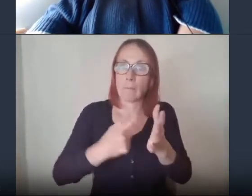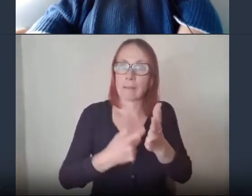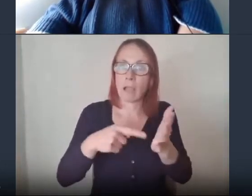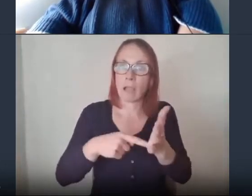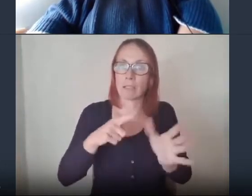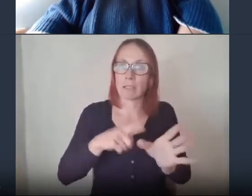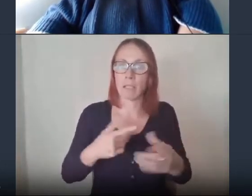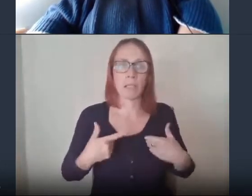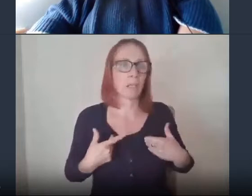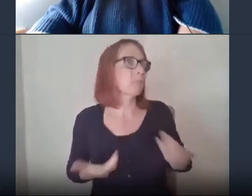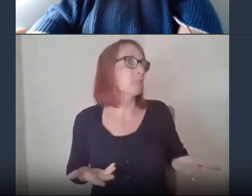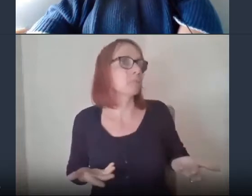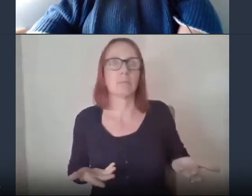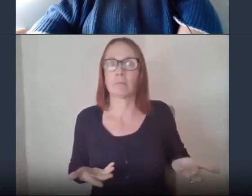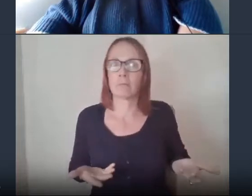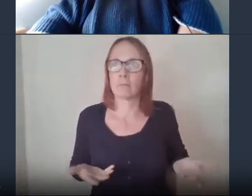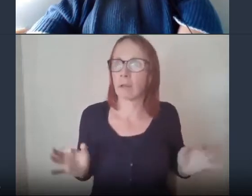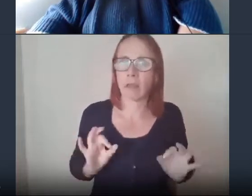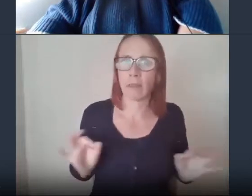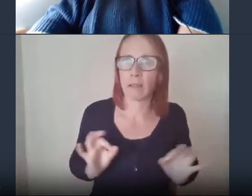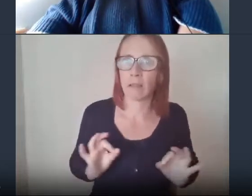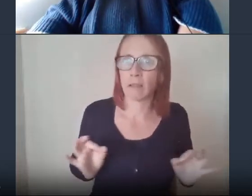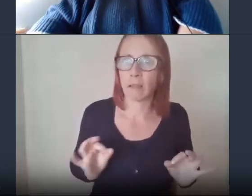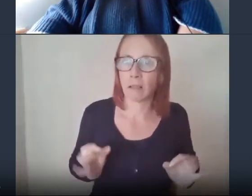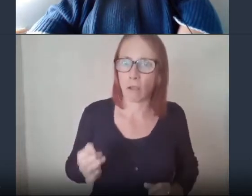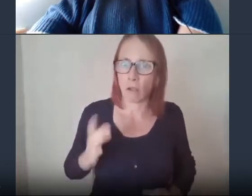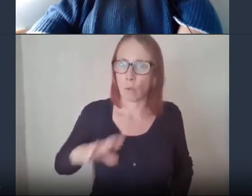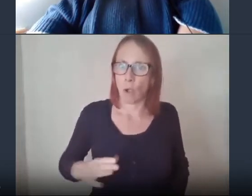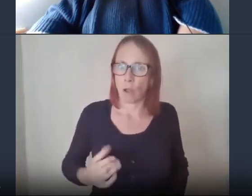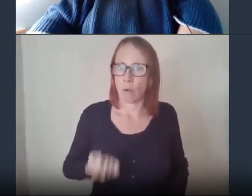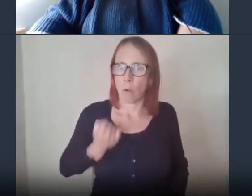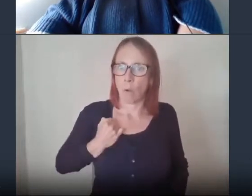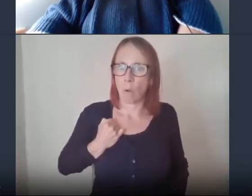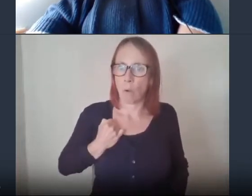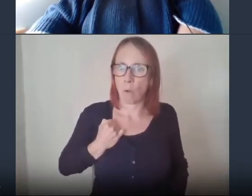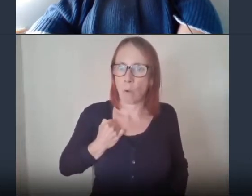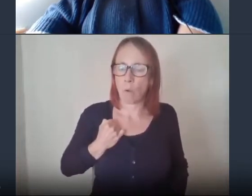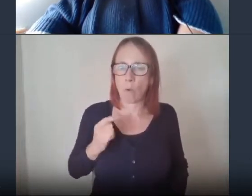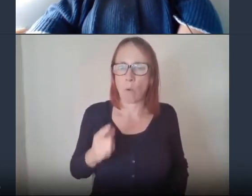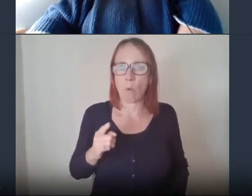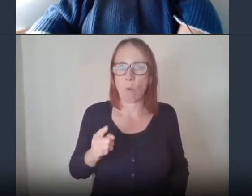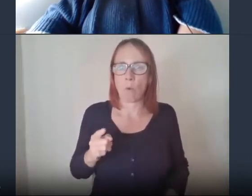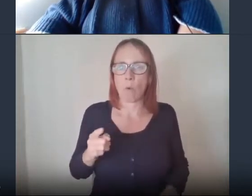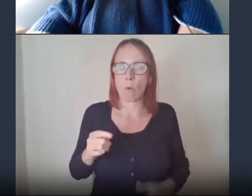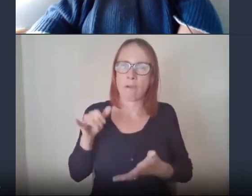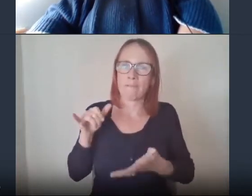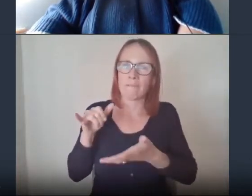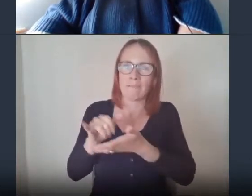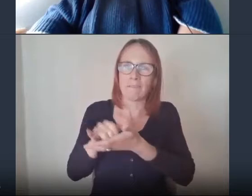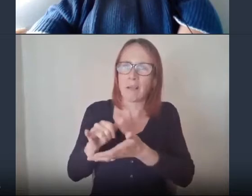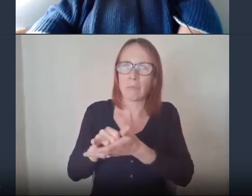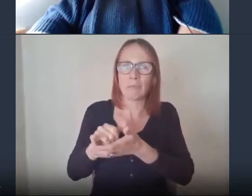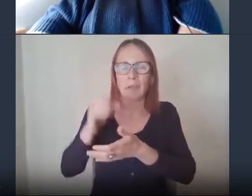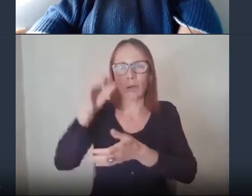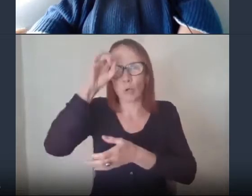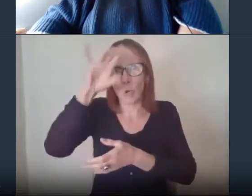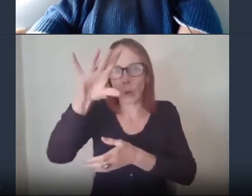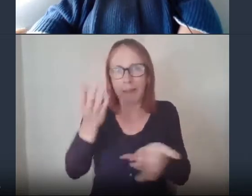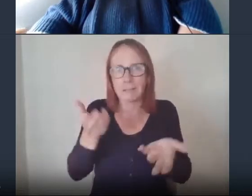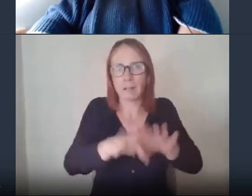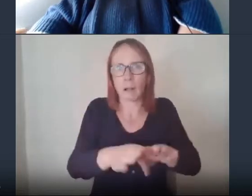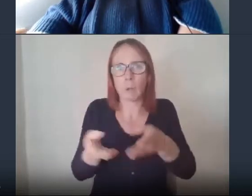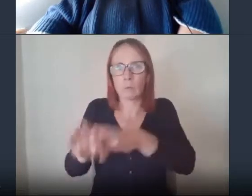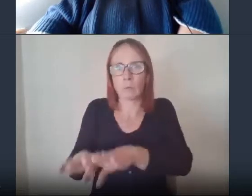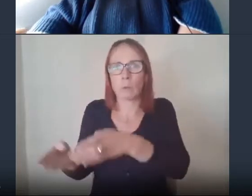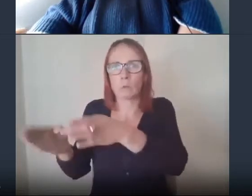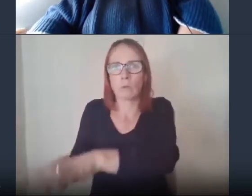been given one of their own given that the uh closure of the heavy industry and coal mines in this area the bernardy area